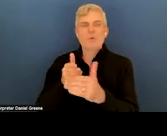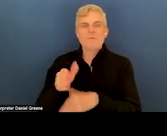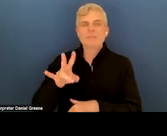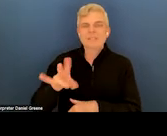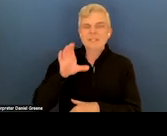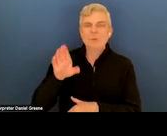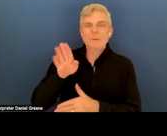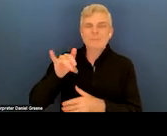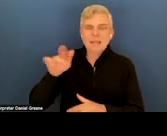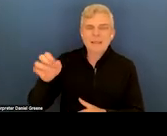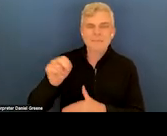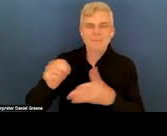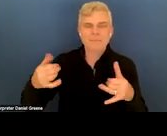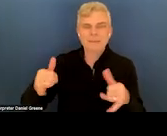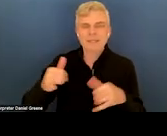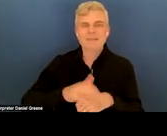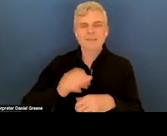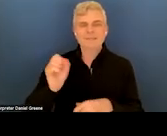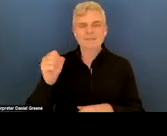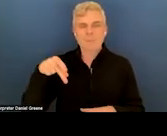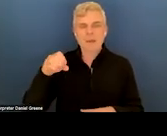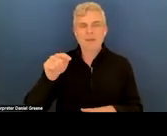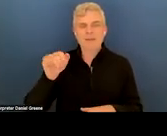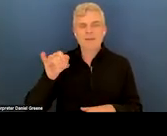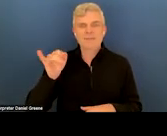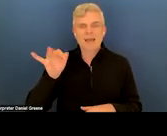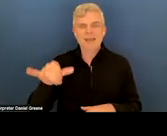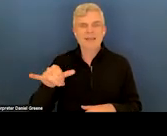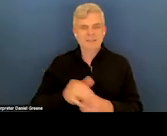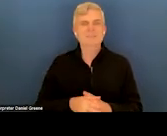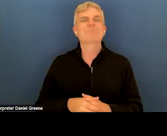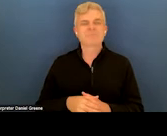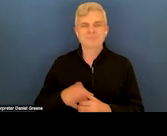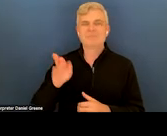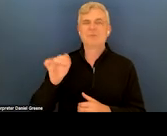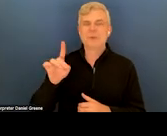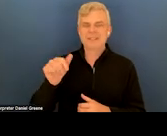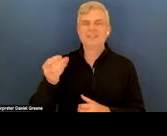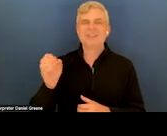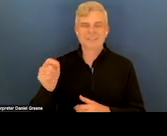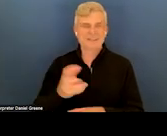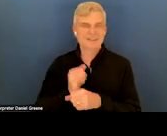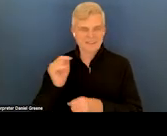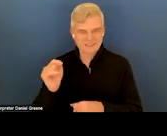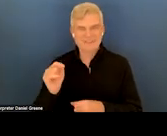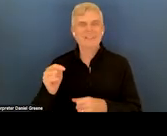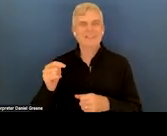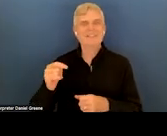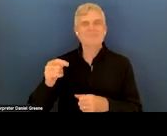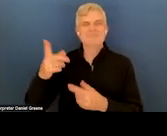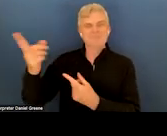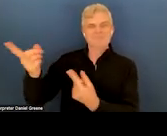Oh, Frigid got it from the beginning. Next slide. Here comes the sun. Yes.